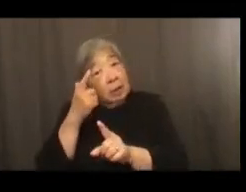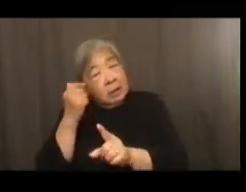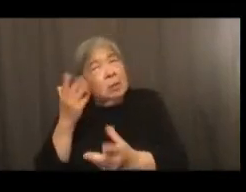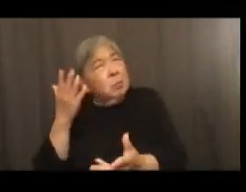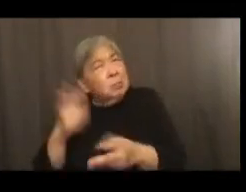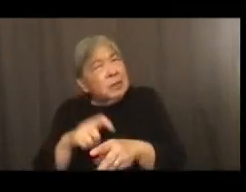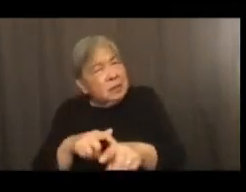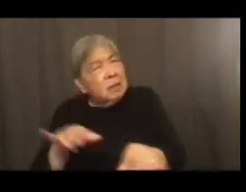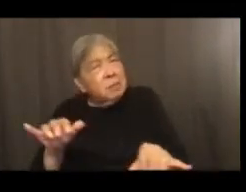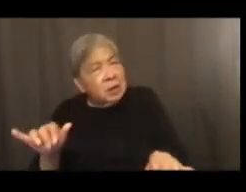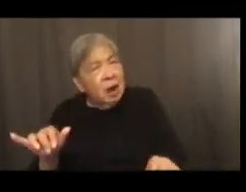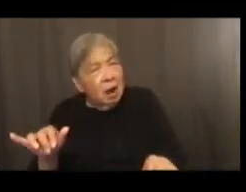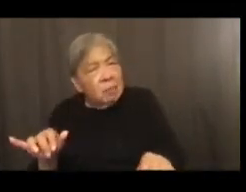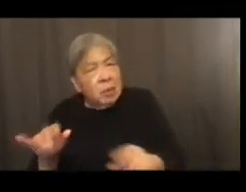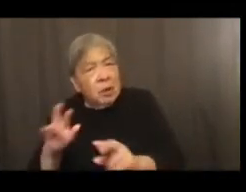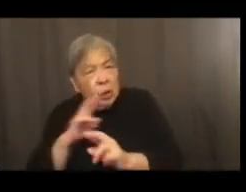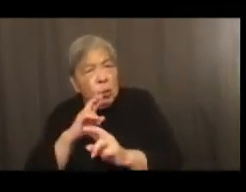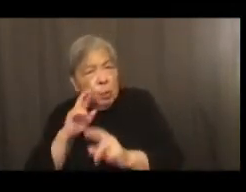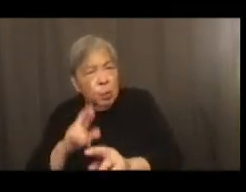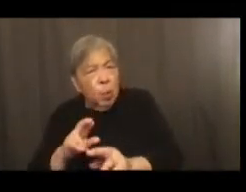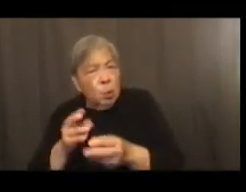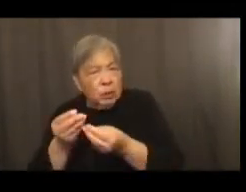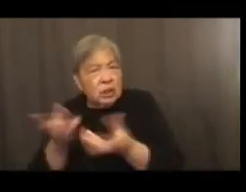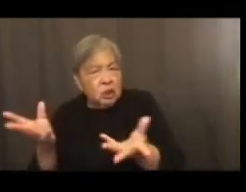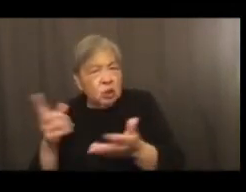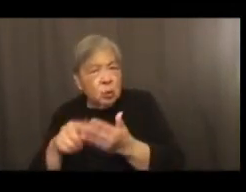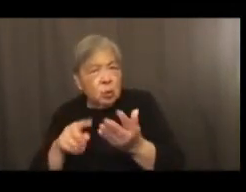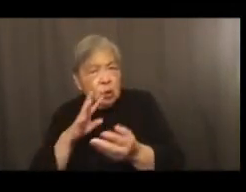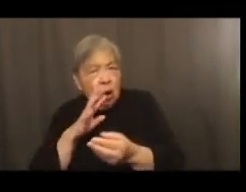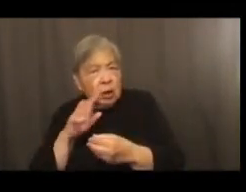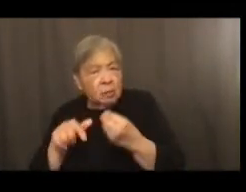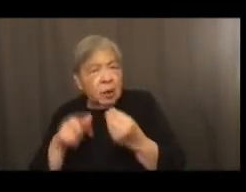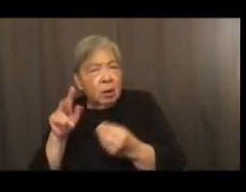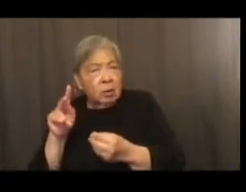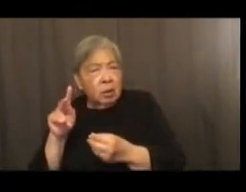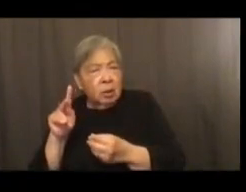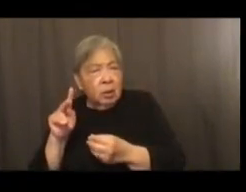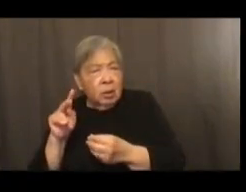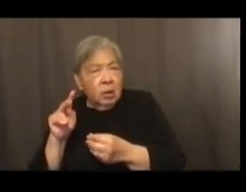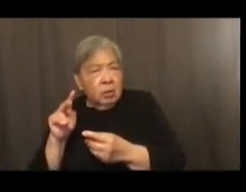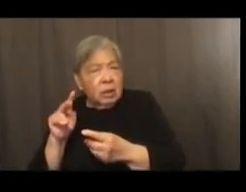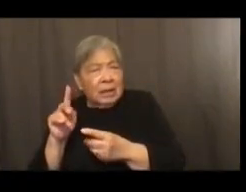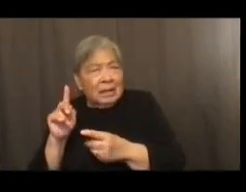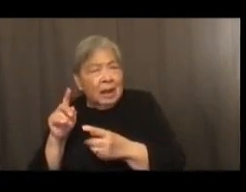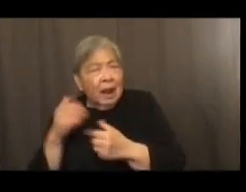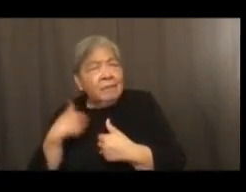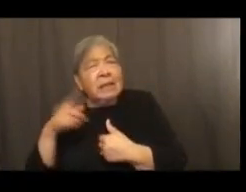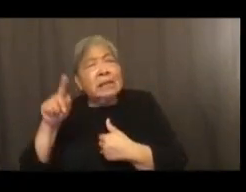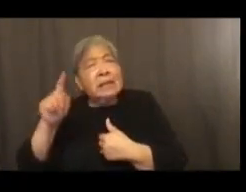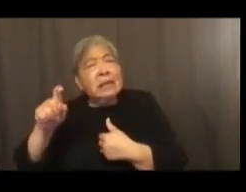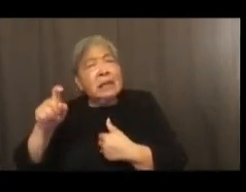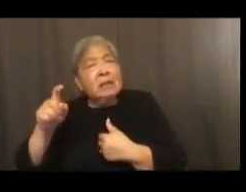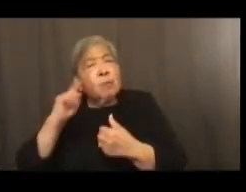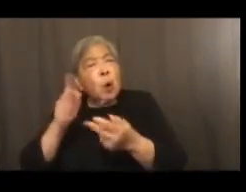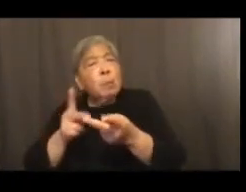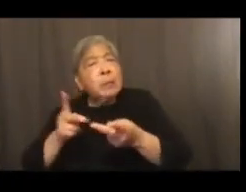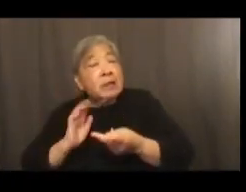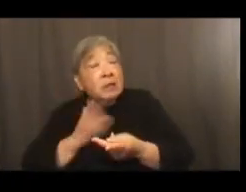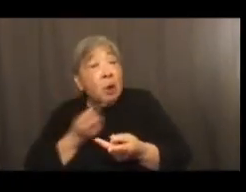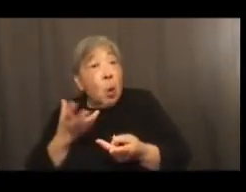at the same time this report was issued that we're talking about, about a need for a place and space of our own. Keep